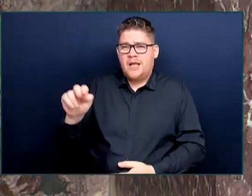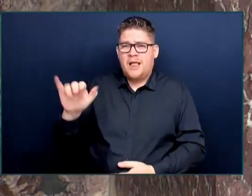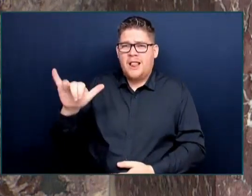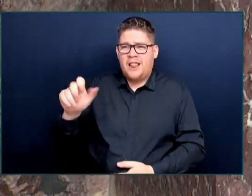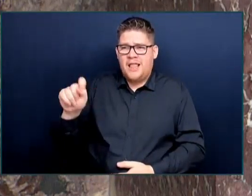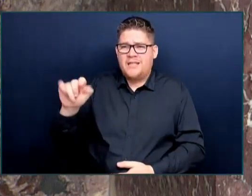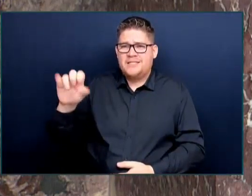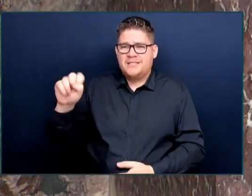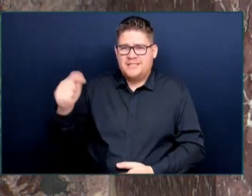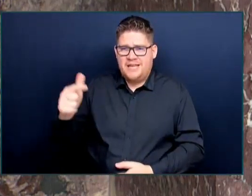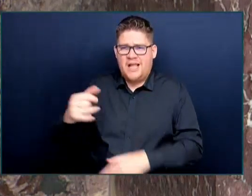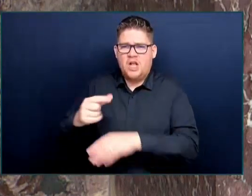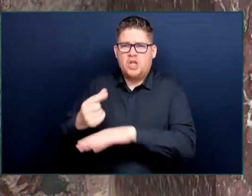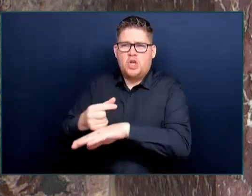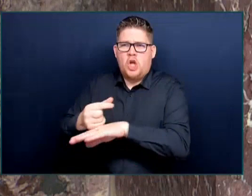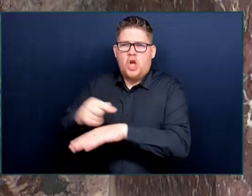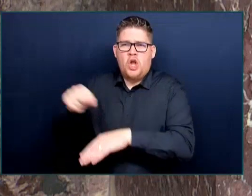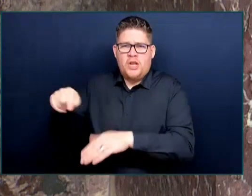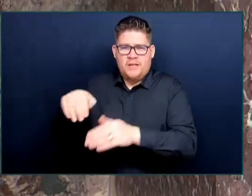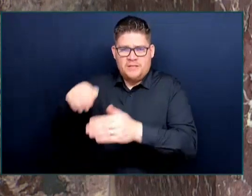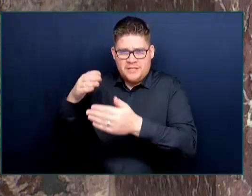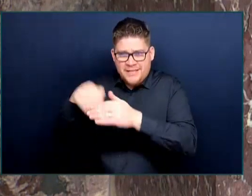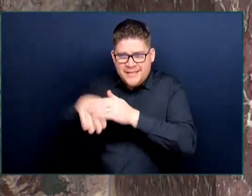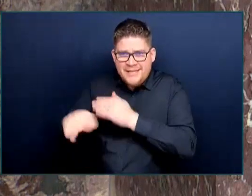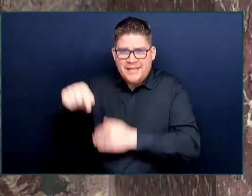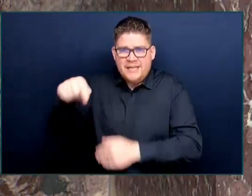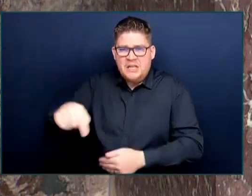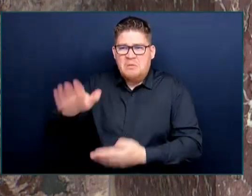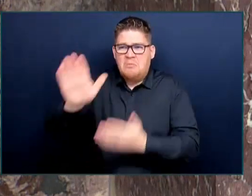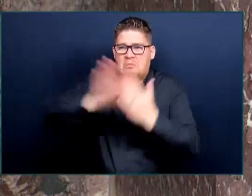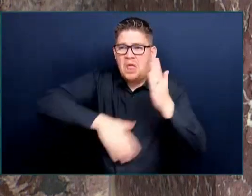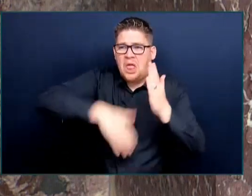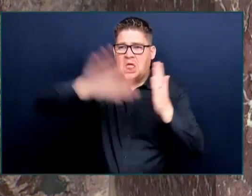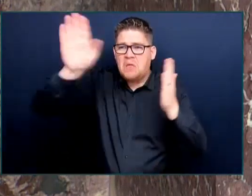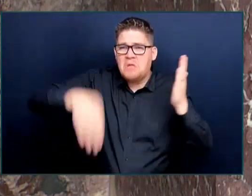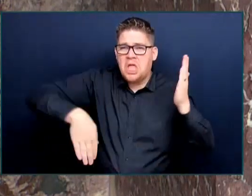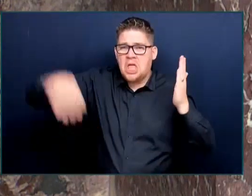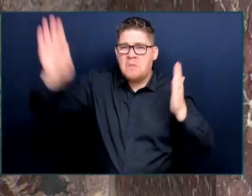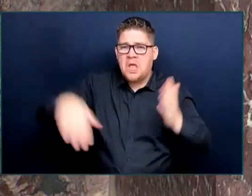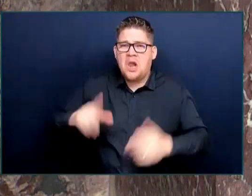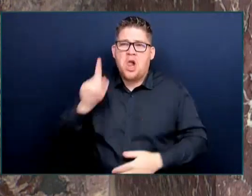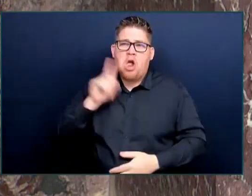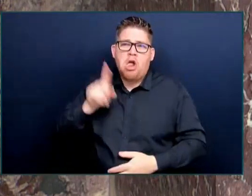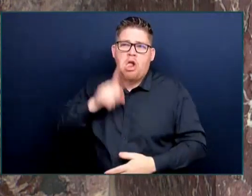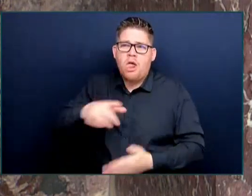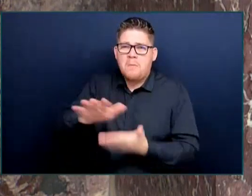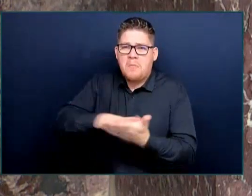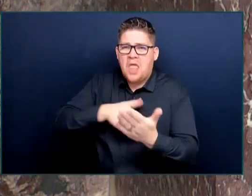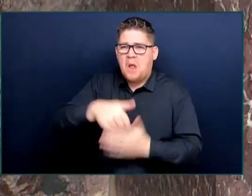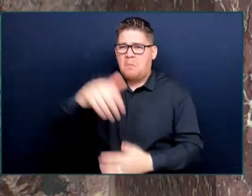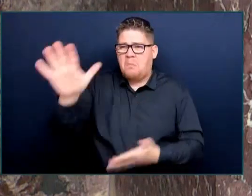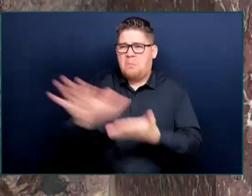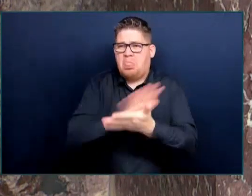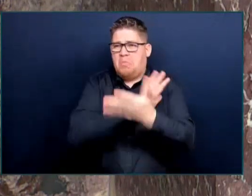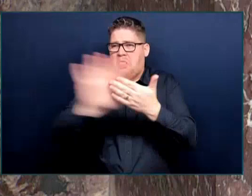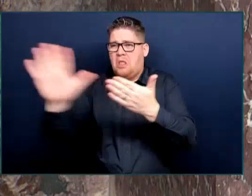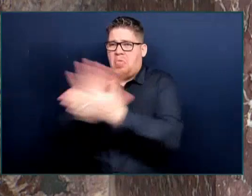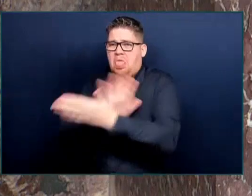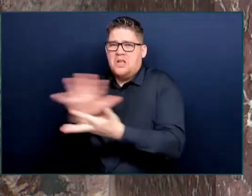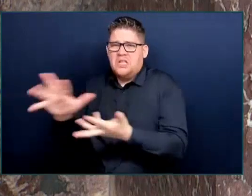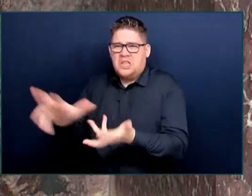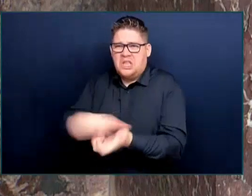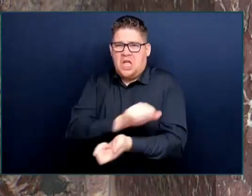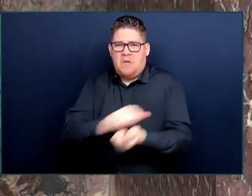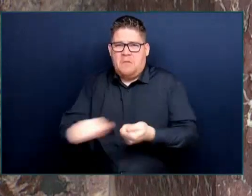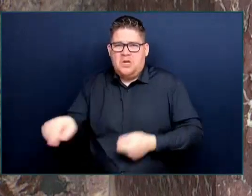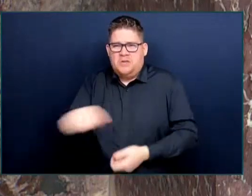walls. The Garden's Executive Director, Lorraine Lowe, says these unchecked crimes send an unmistakable message of anti